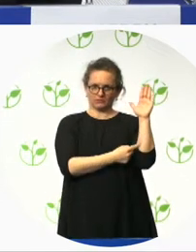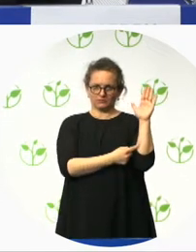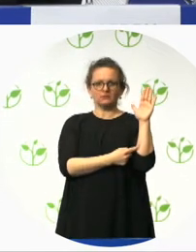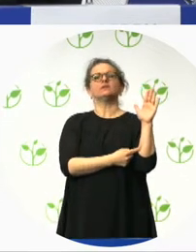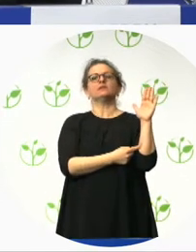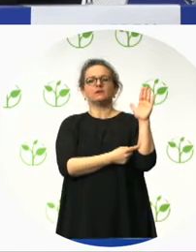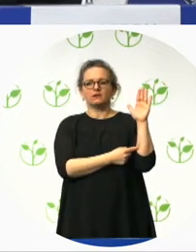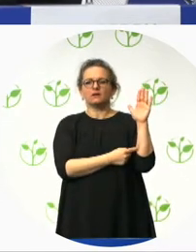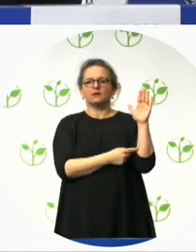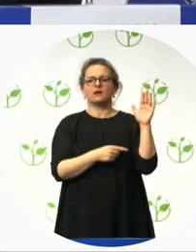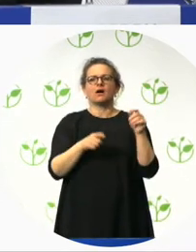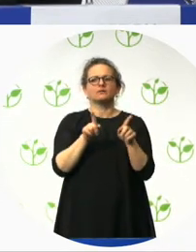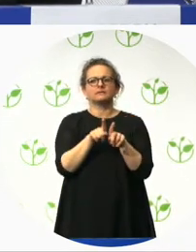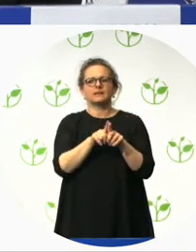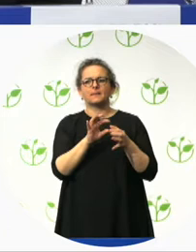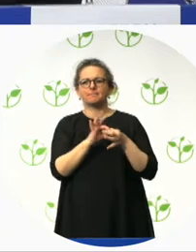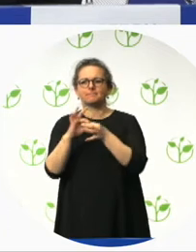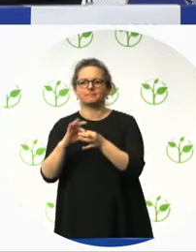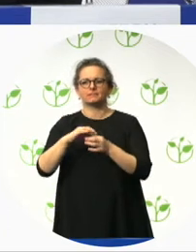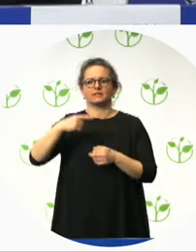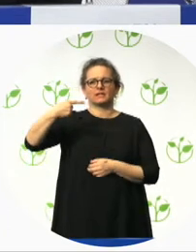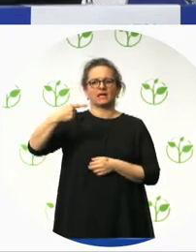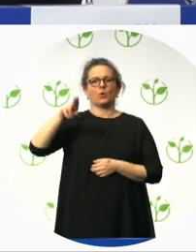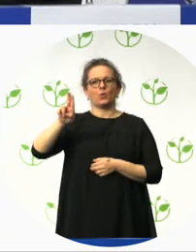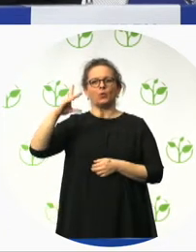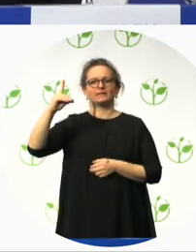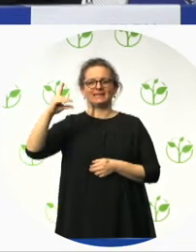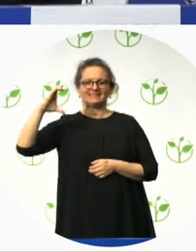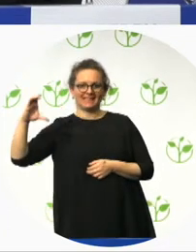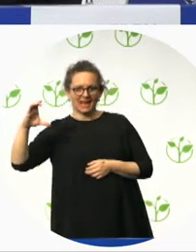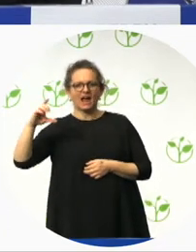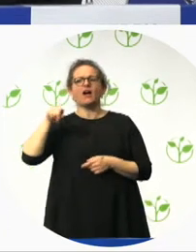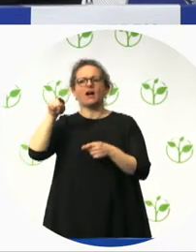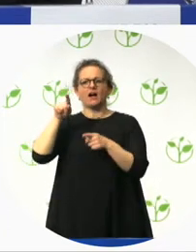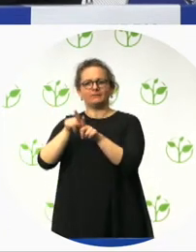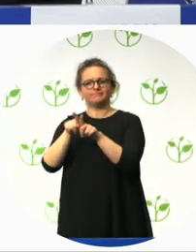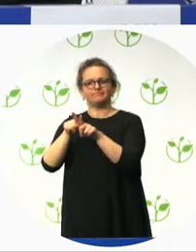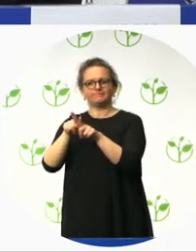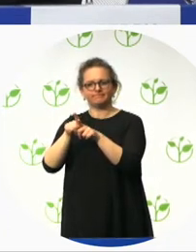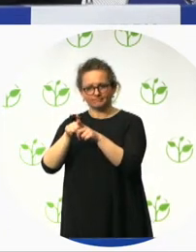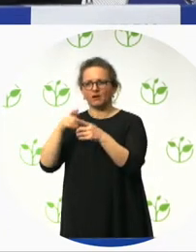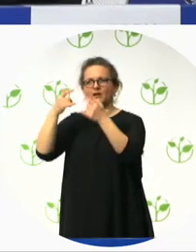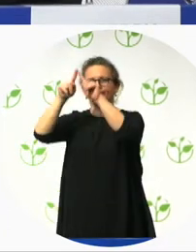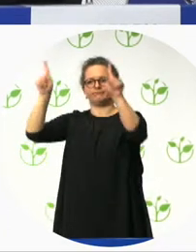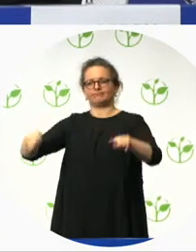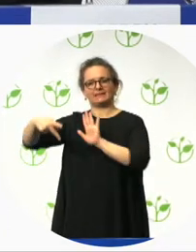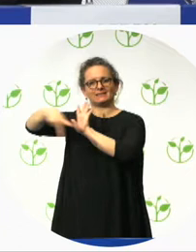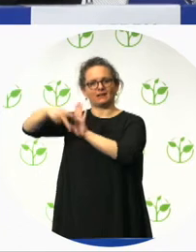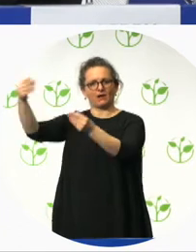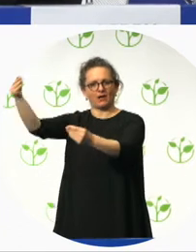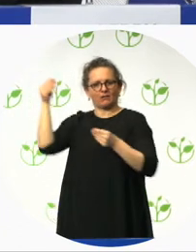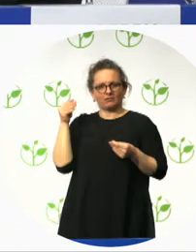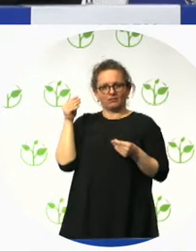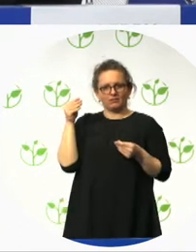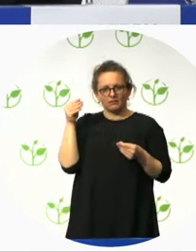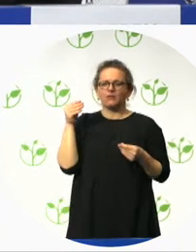GUDC standards. Um, the increase in membership. You can see the, the increase in gate visits. We've doubled